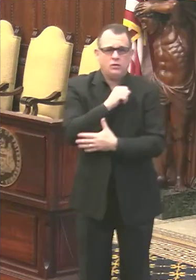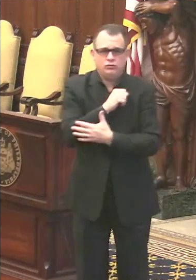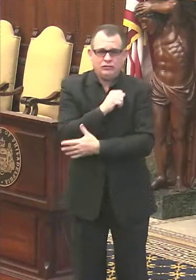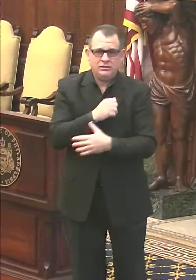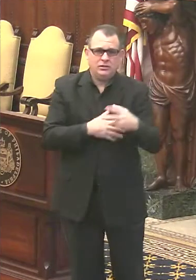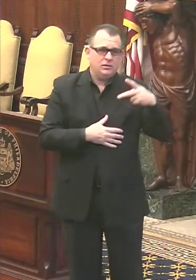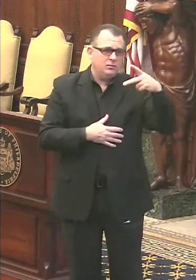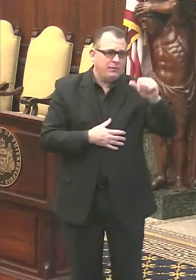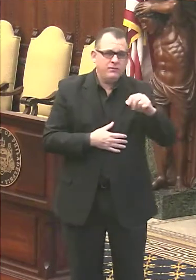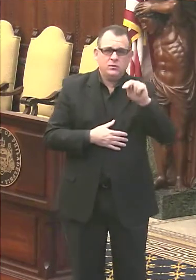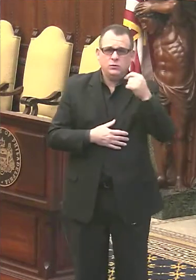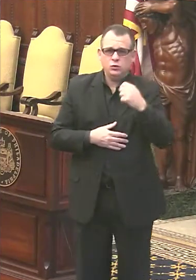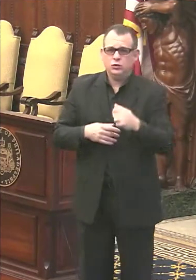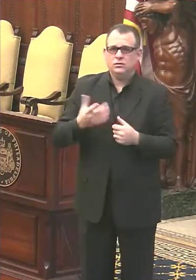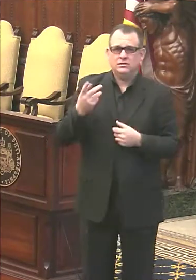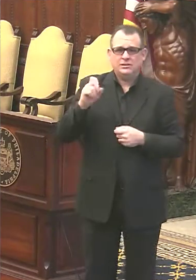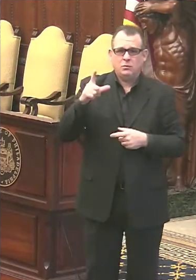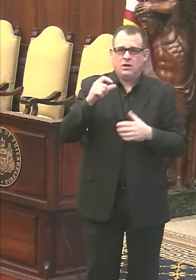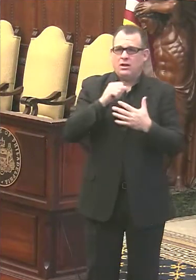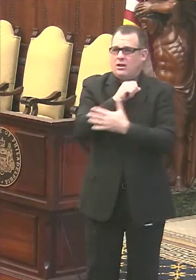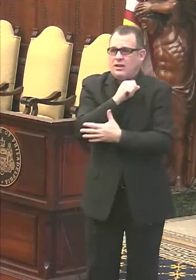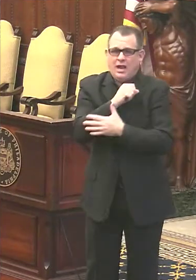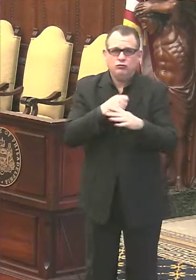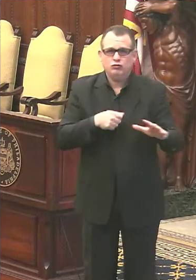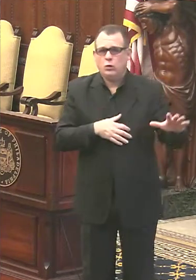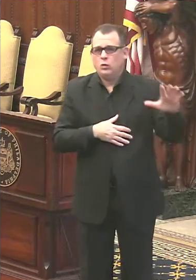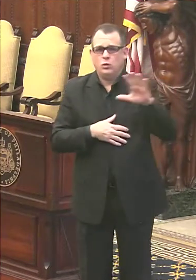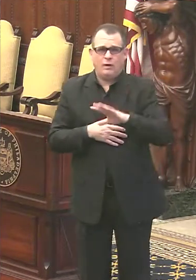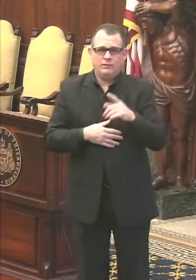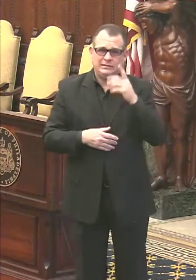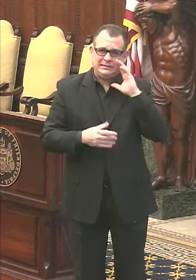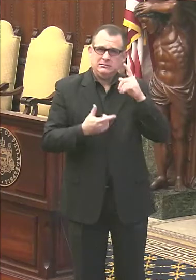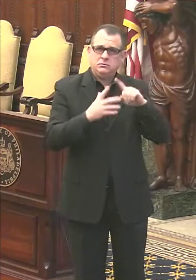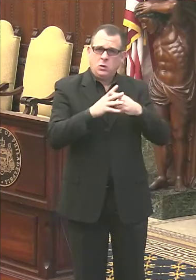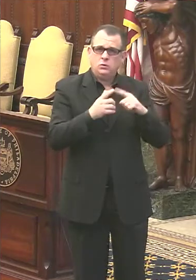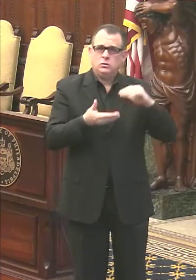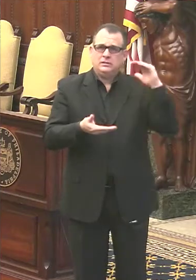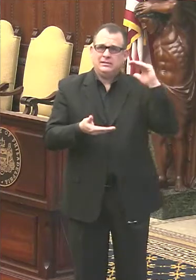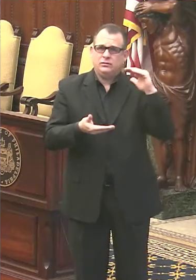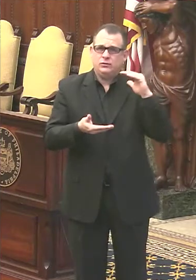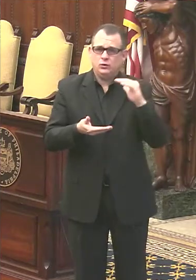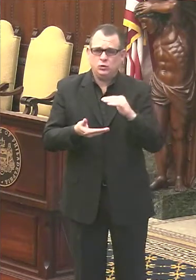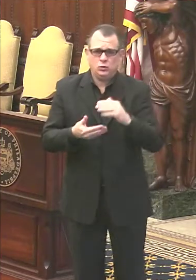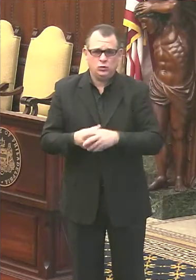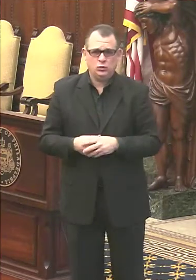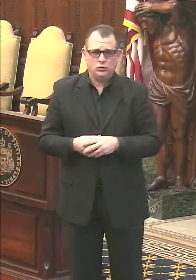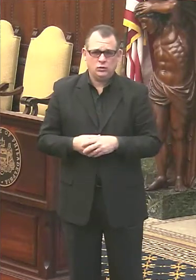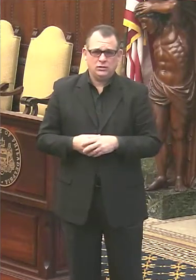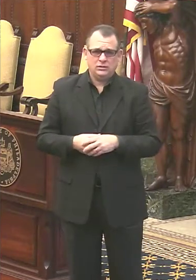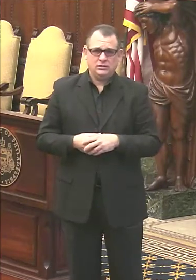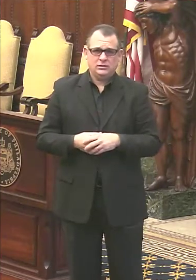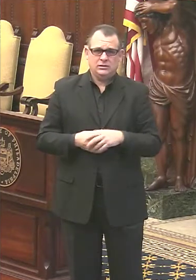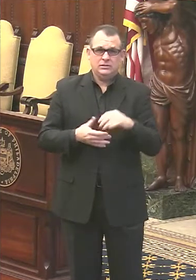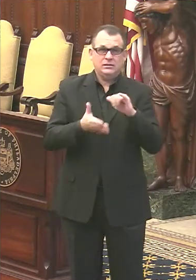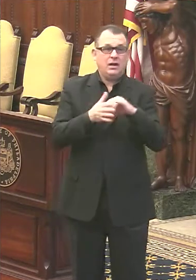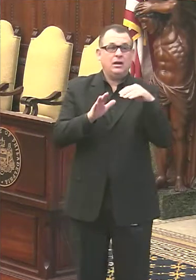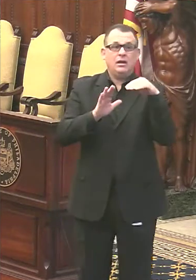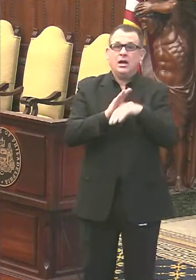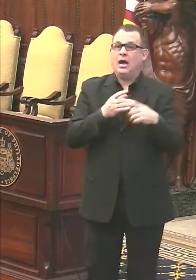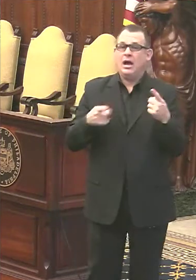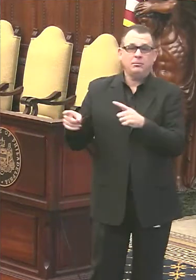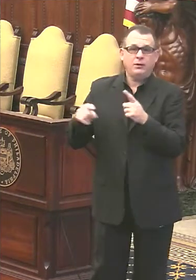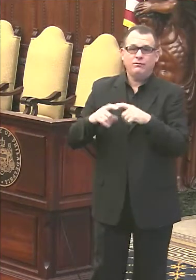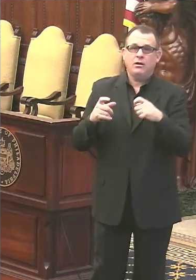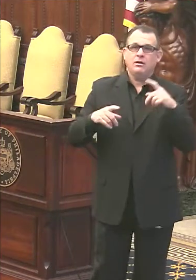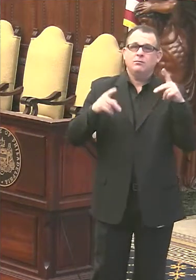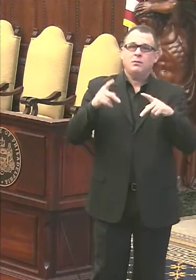and the United States as a whole are now seeing decreases. I believe this is a downside of the spike in cases that occurred from gatherings that happened